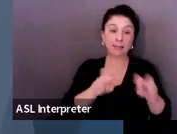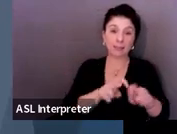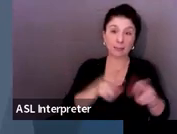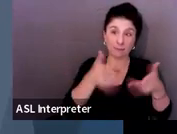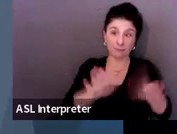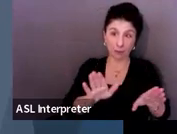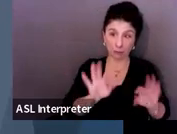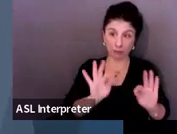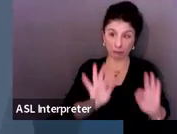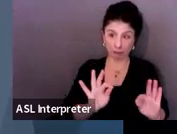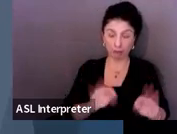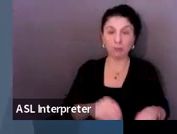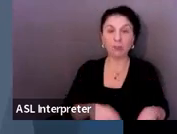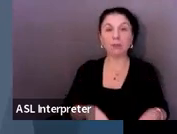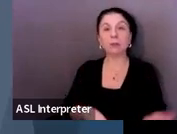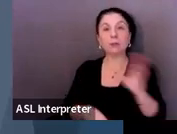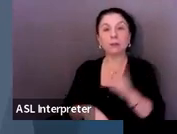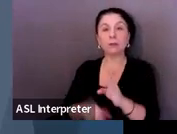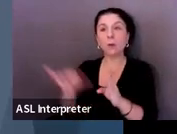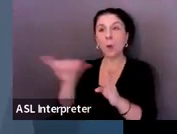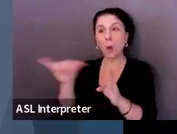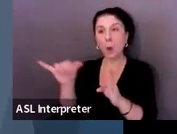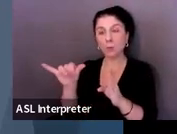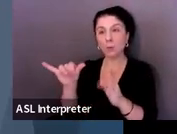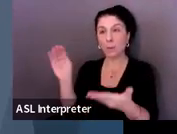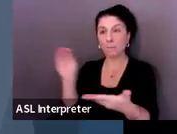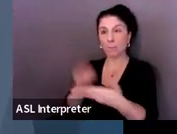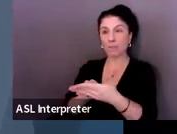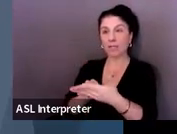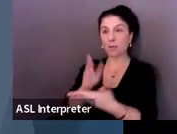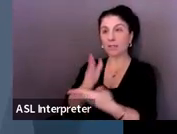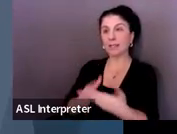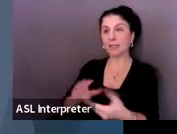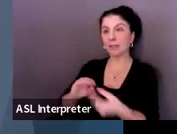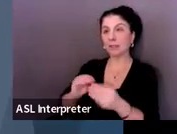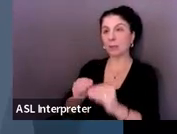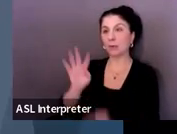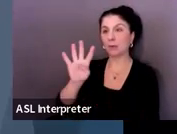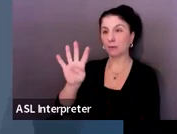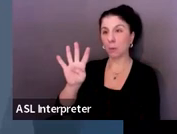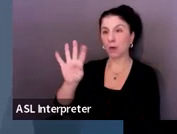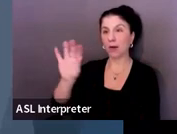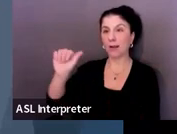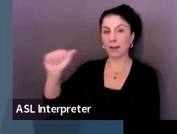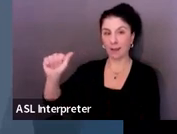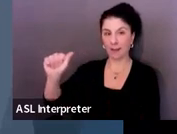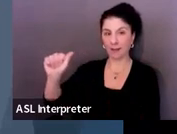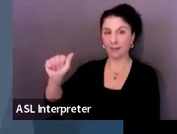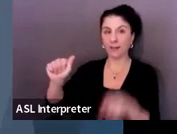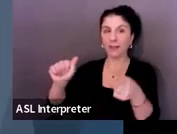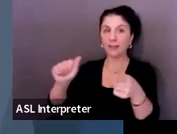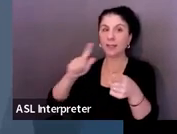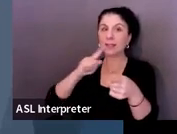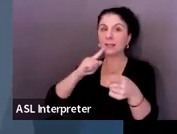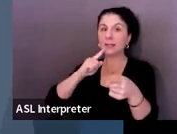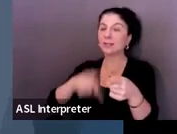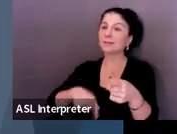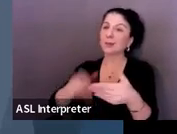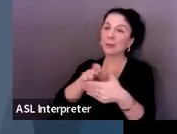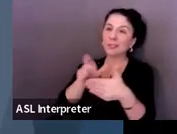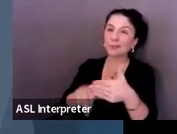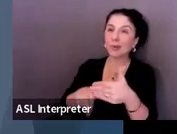also put it in section for a where results of evaluations are stated.